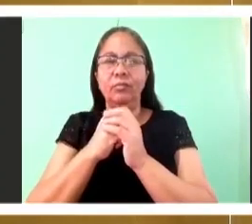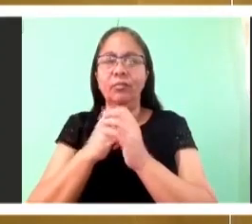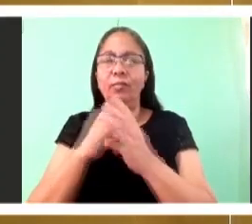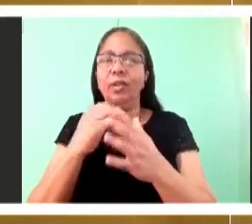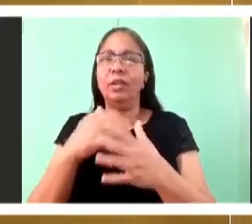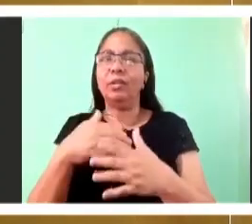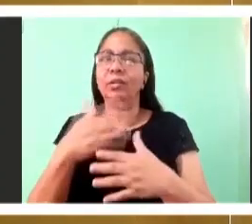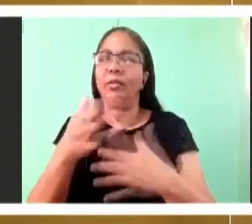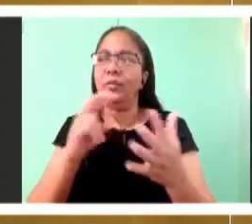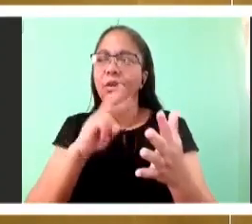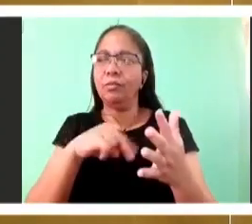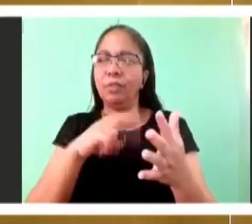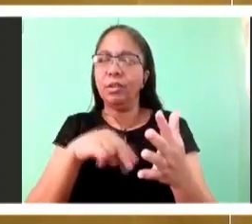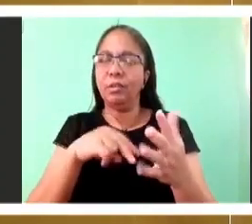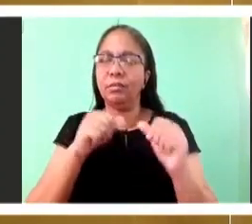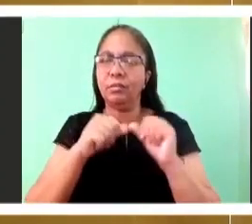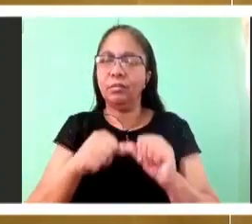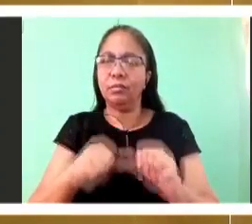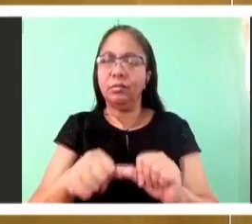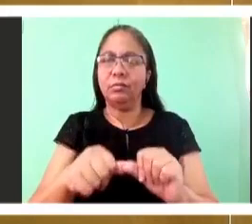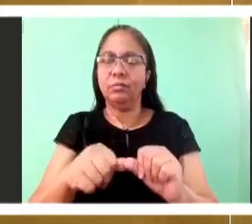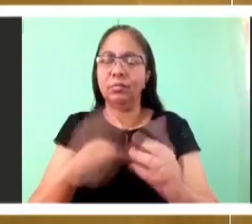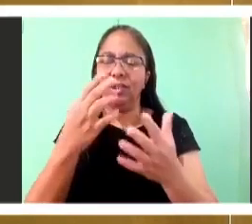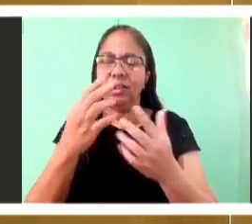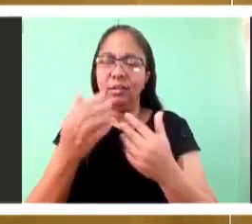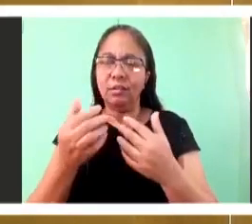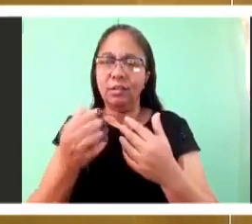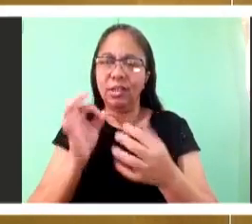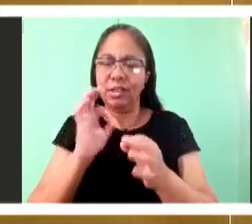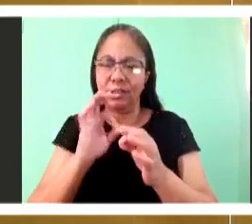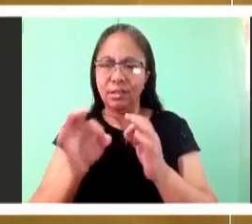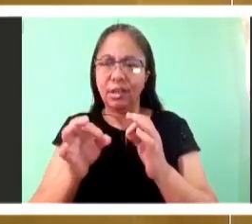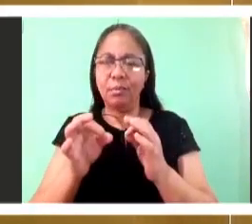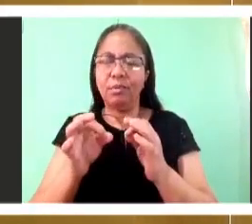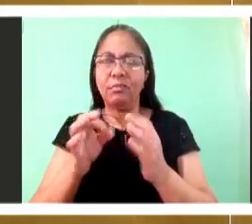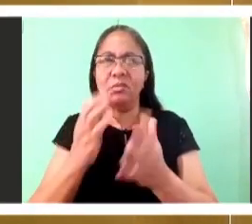who was going to betray him. You know,